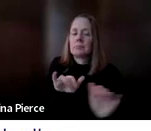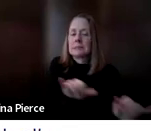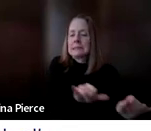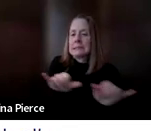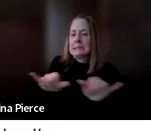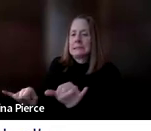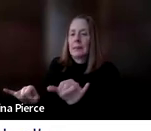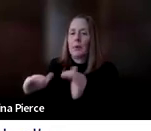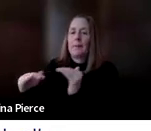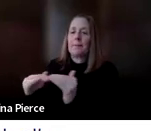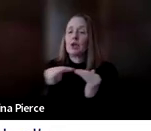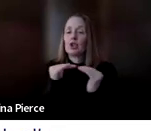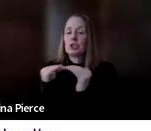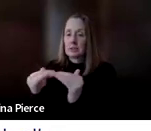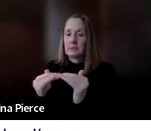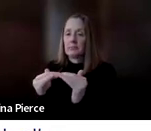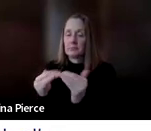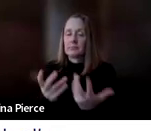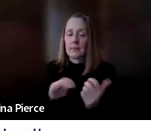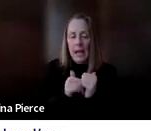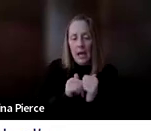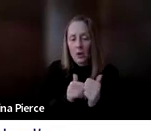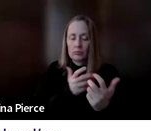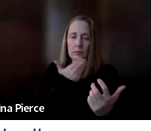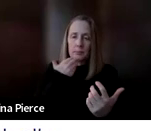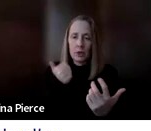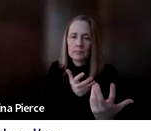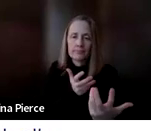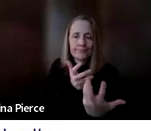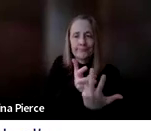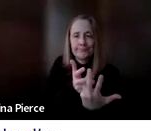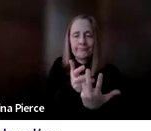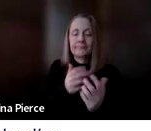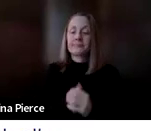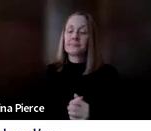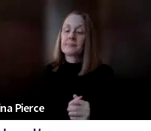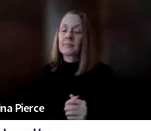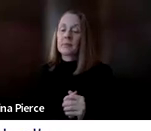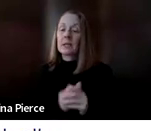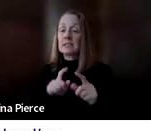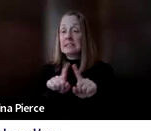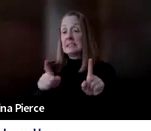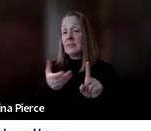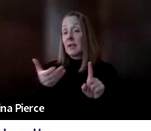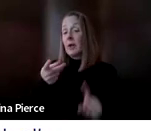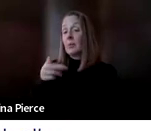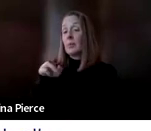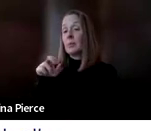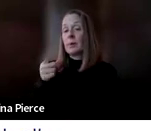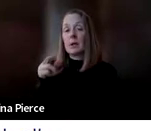participate in the same way as their peers are. There's also different things like the pragmatic profile for